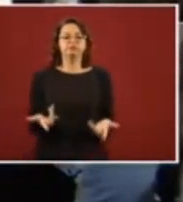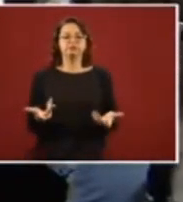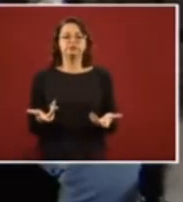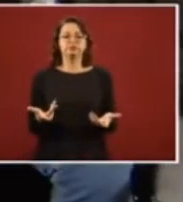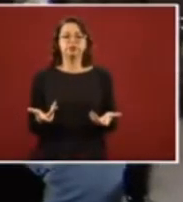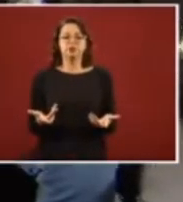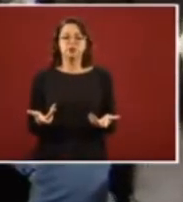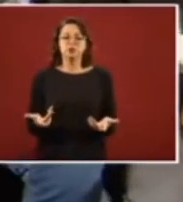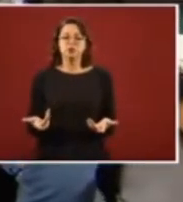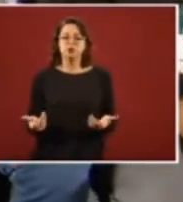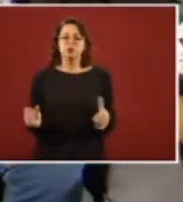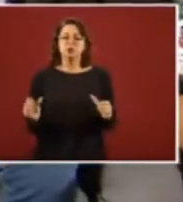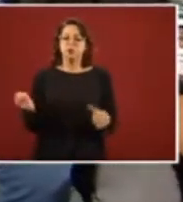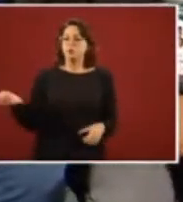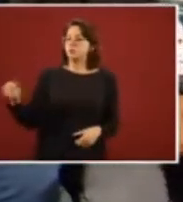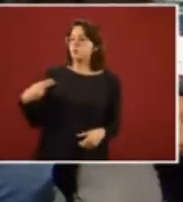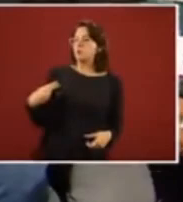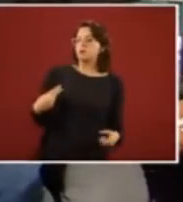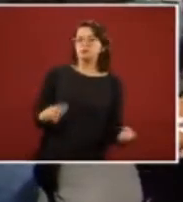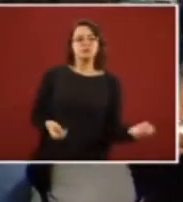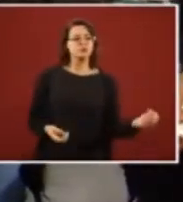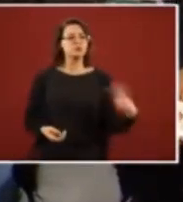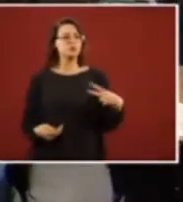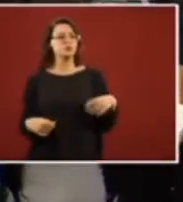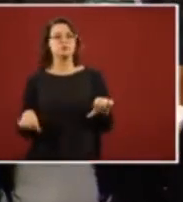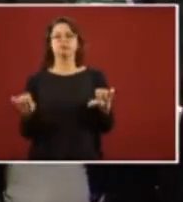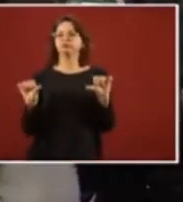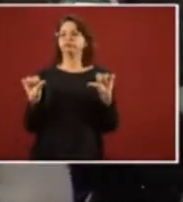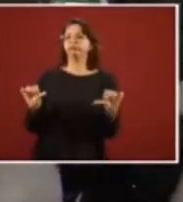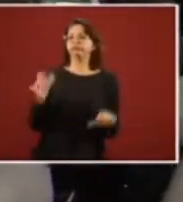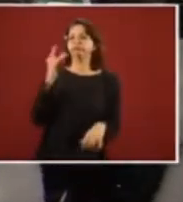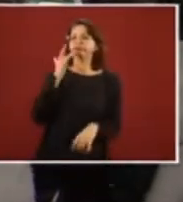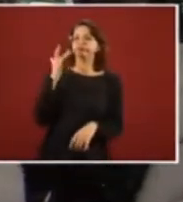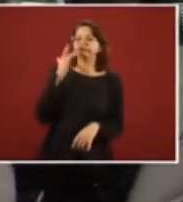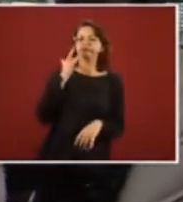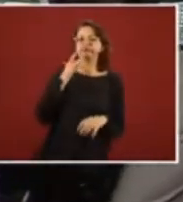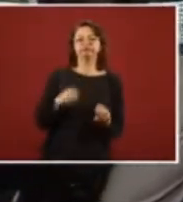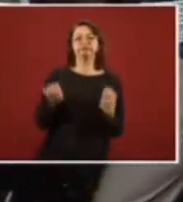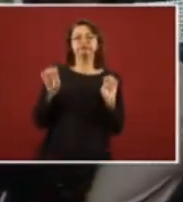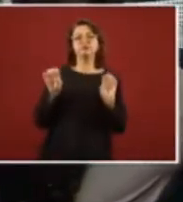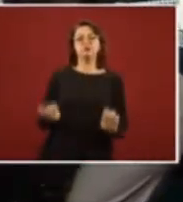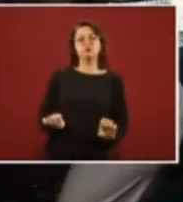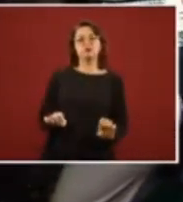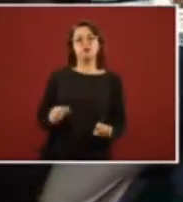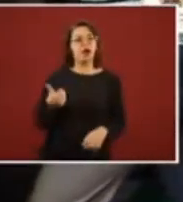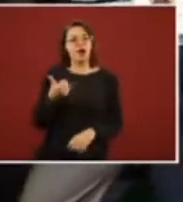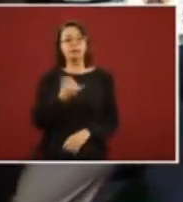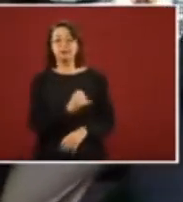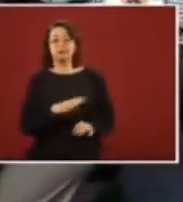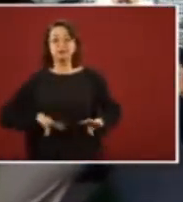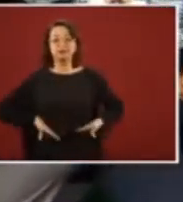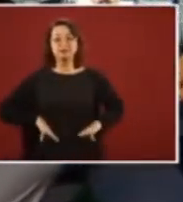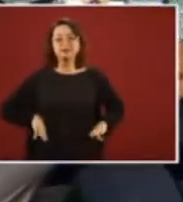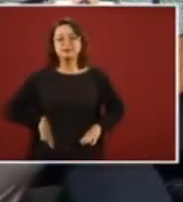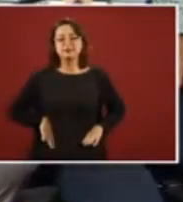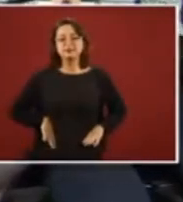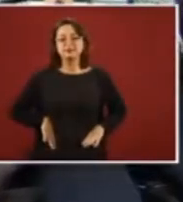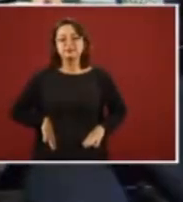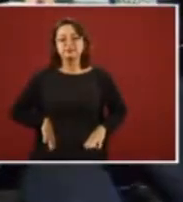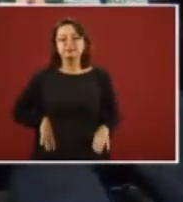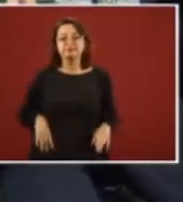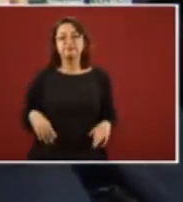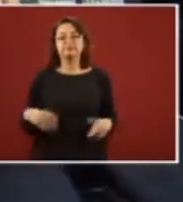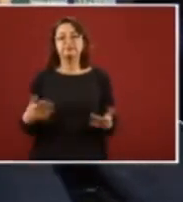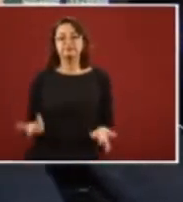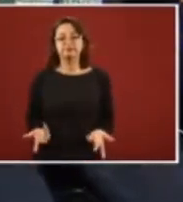And they lived full of privileges and luxuries. And for that reason, we decided